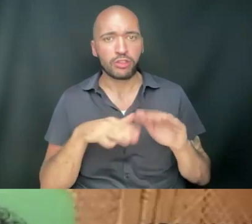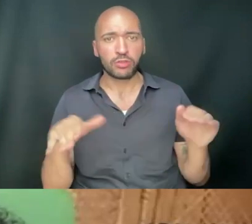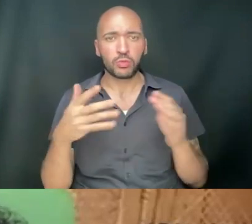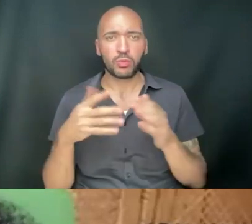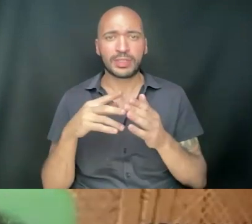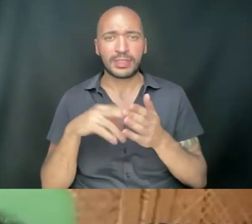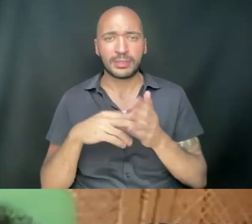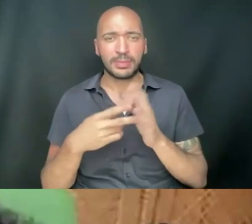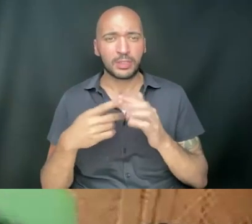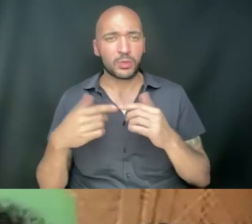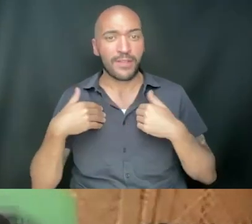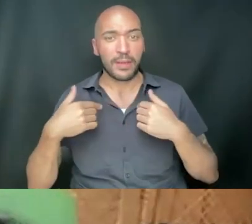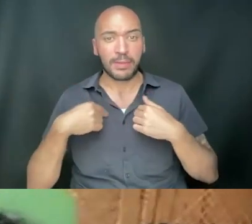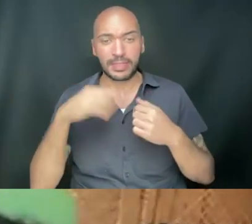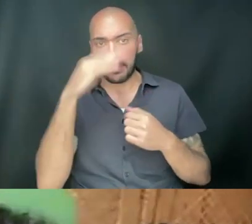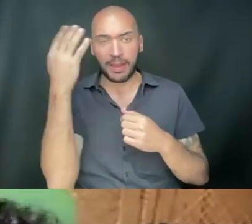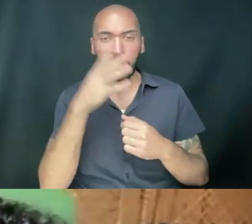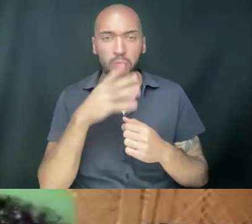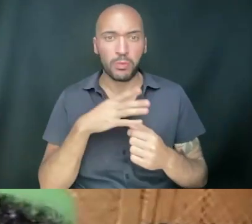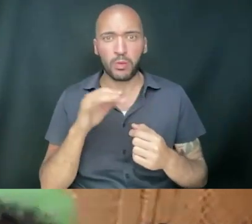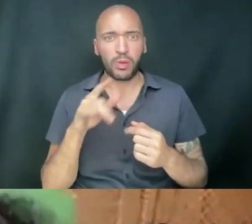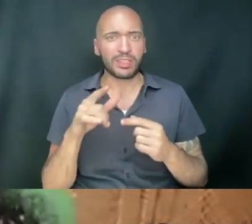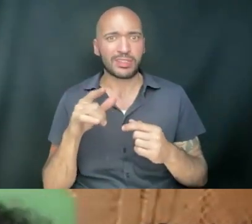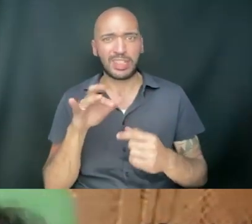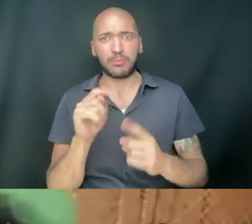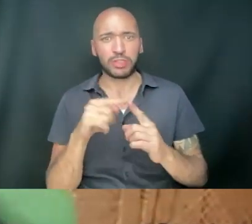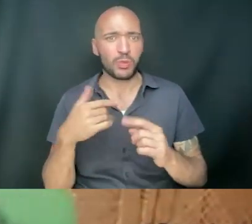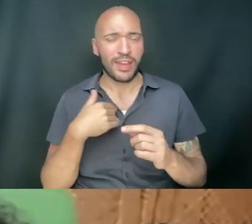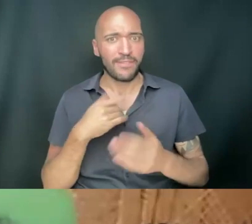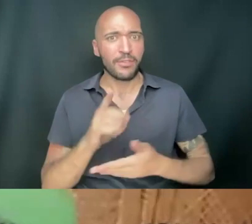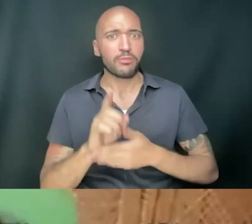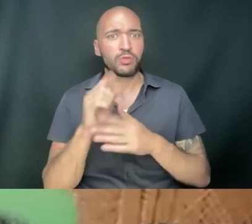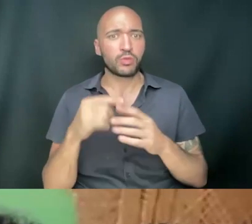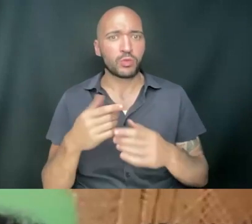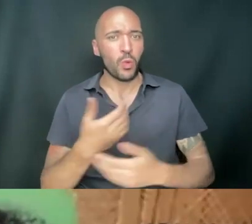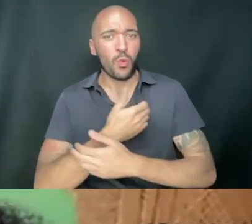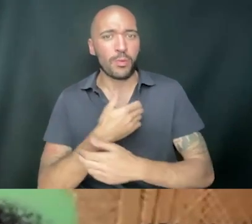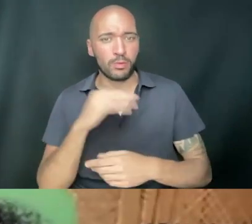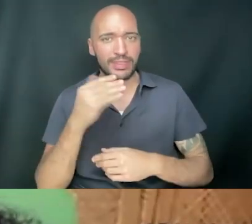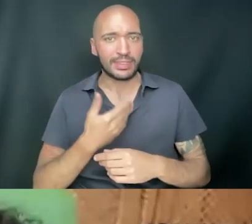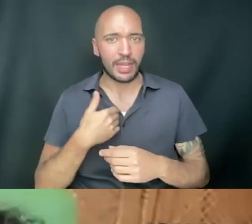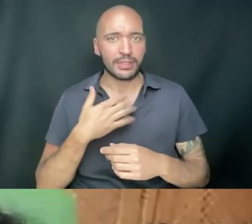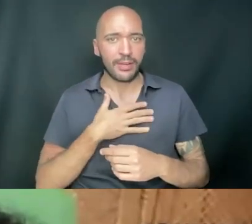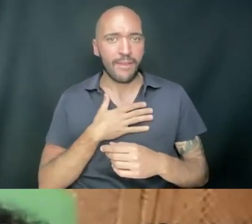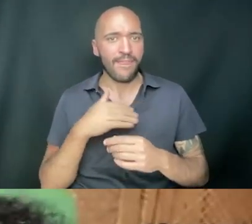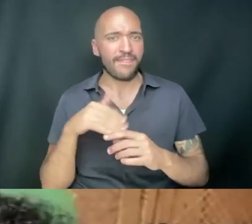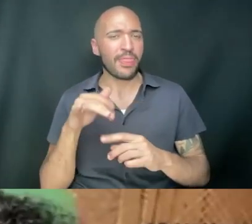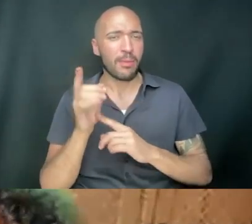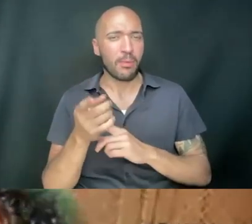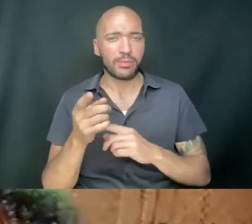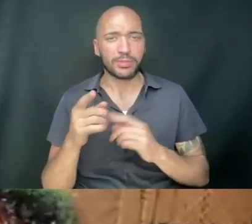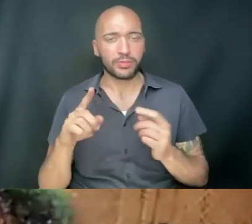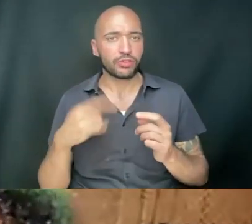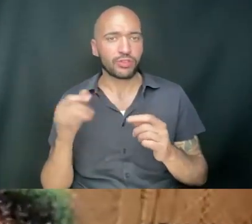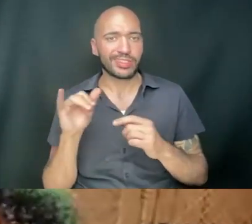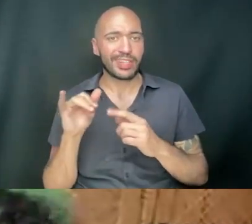it mean to have me, a Black woman colonial subject, to even have the privilege to hold my own son, right, in this moment? It just is,